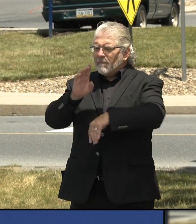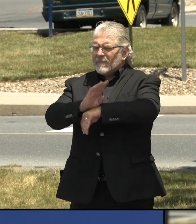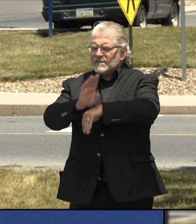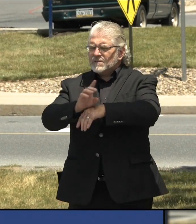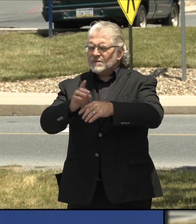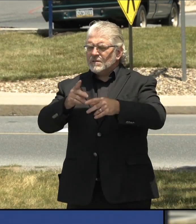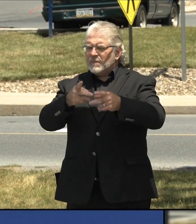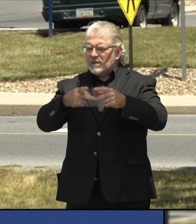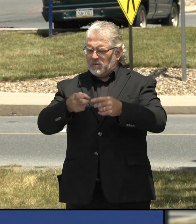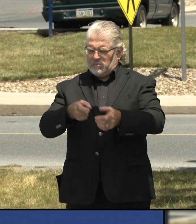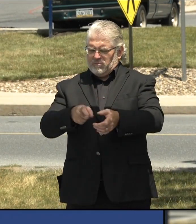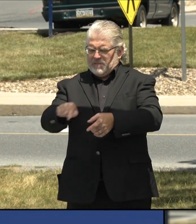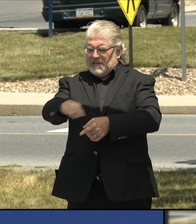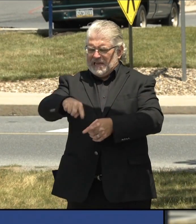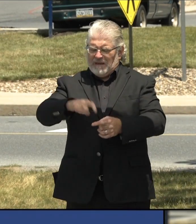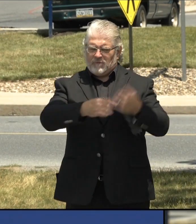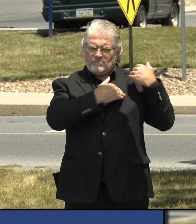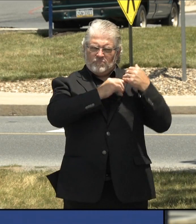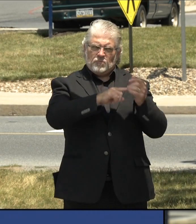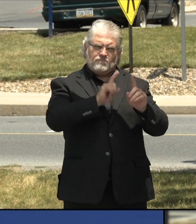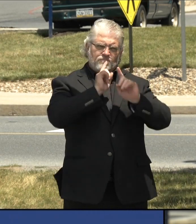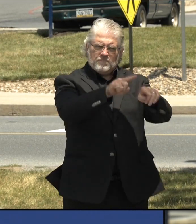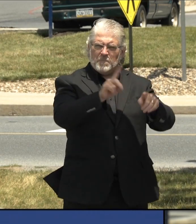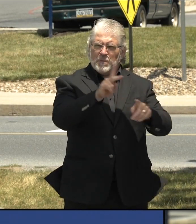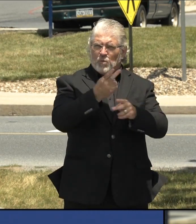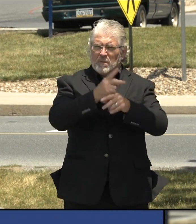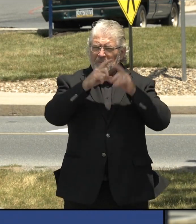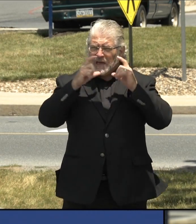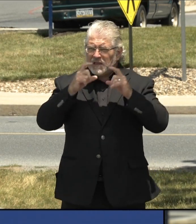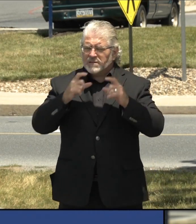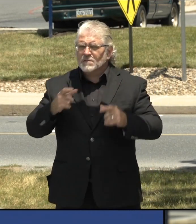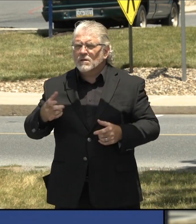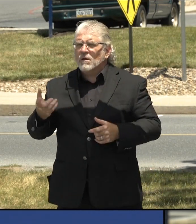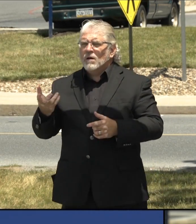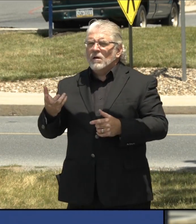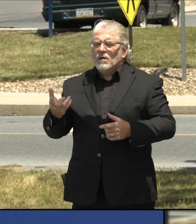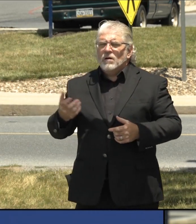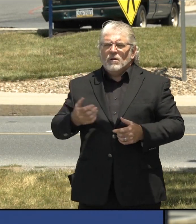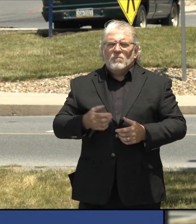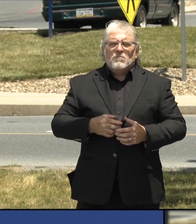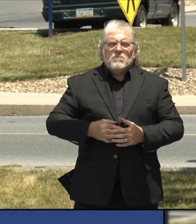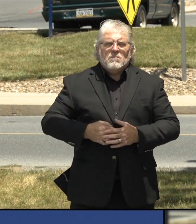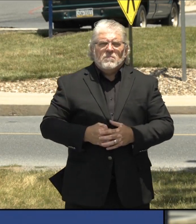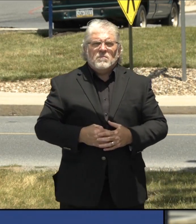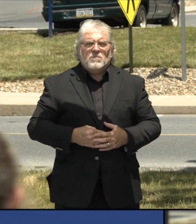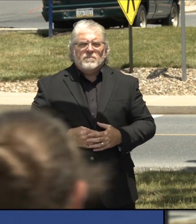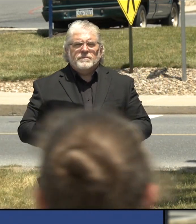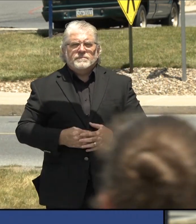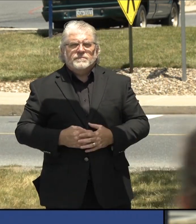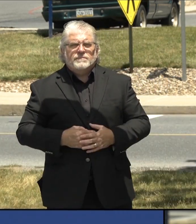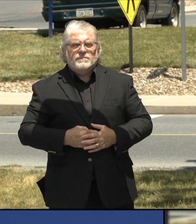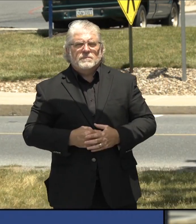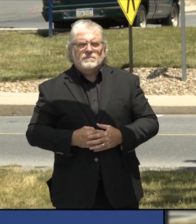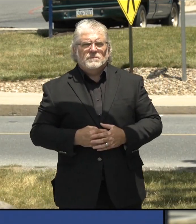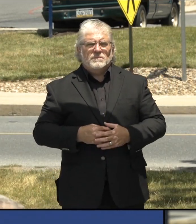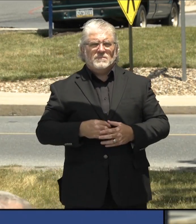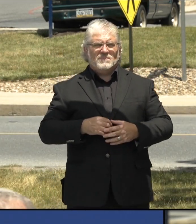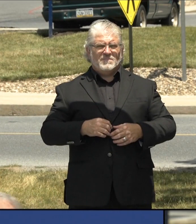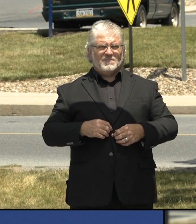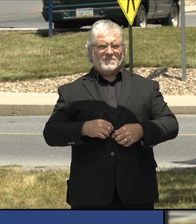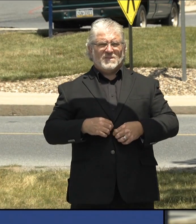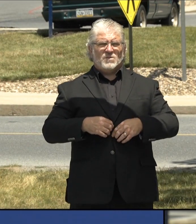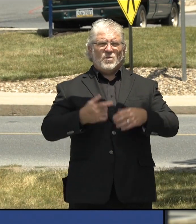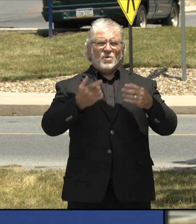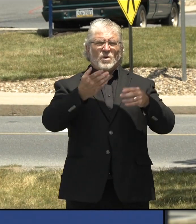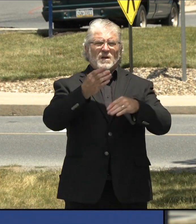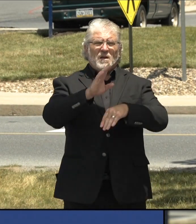and most businesses abide by it. But I don't think they're abiding by it because they're afraid of getting a fine or a citation. They're abiding by it because it's in the best interest